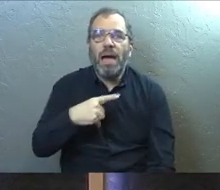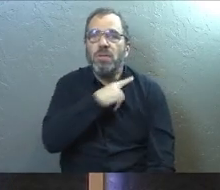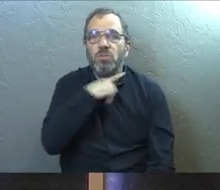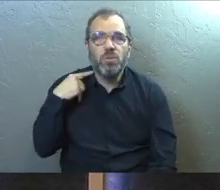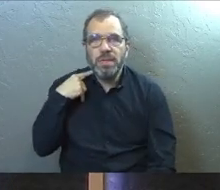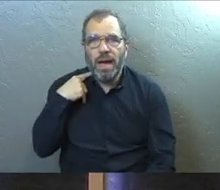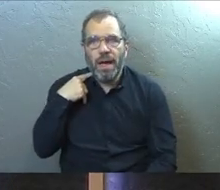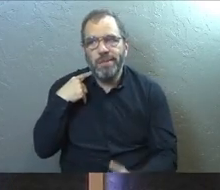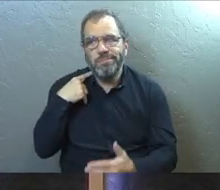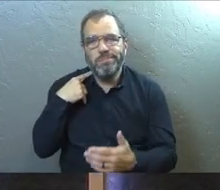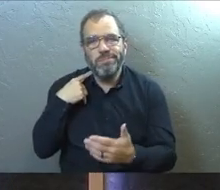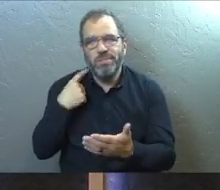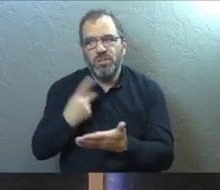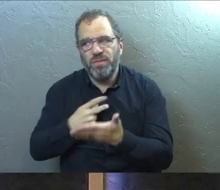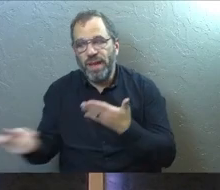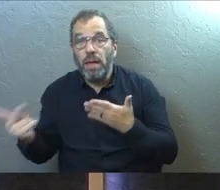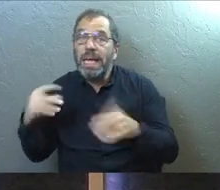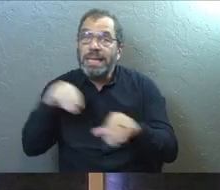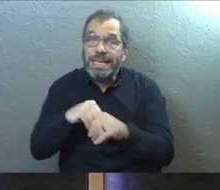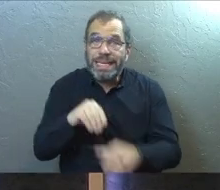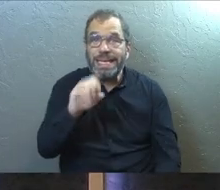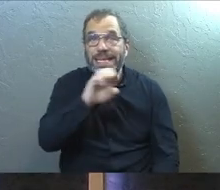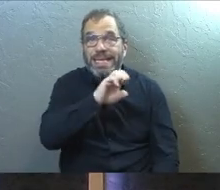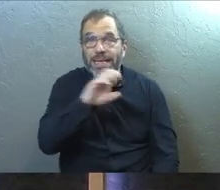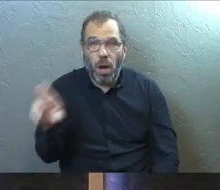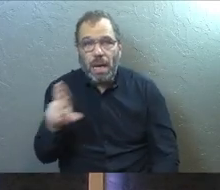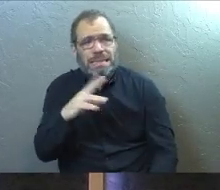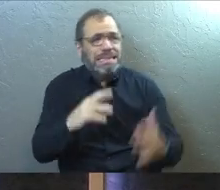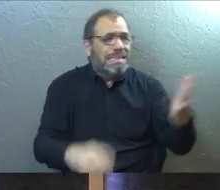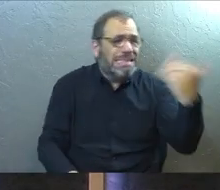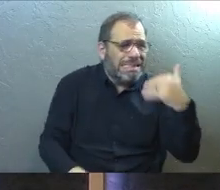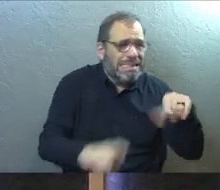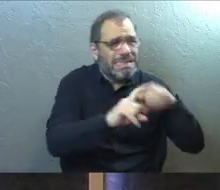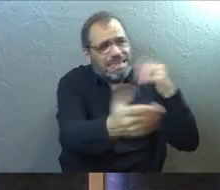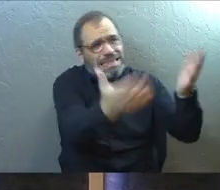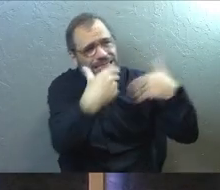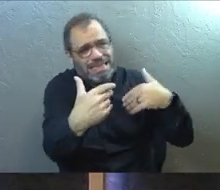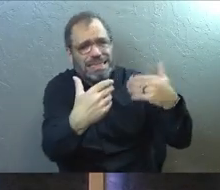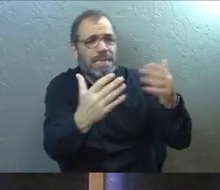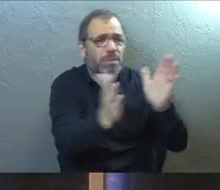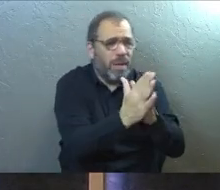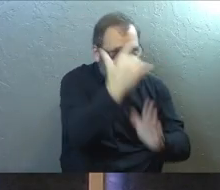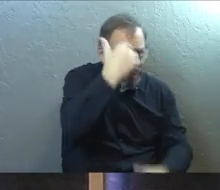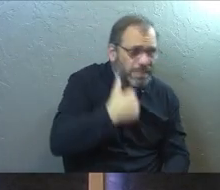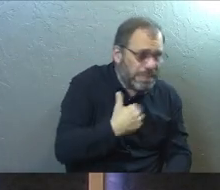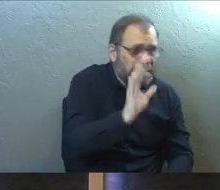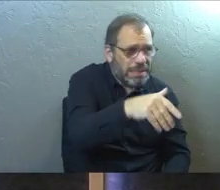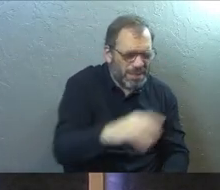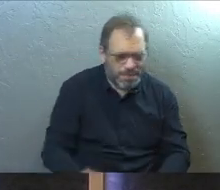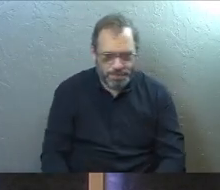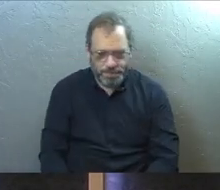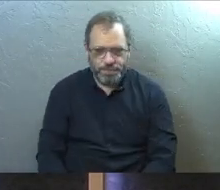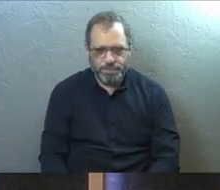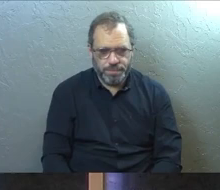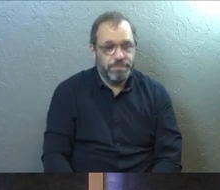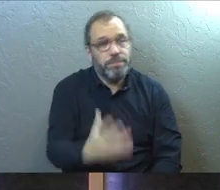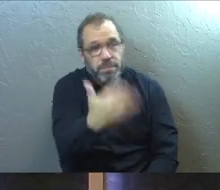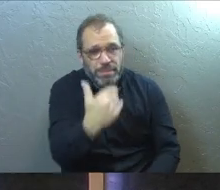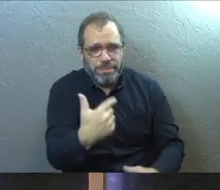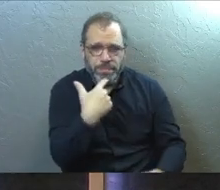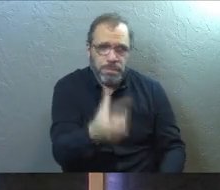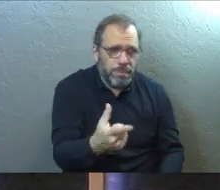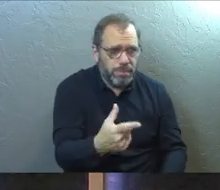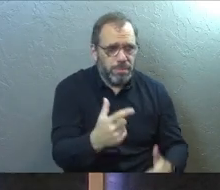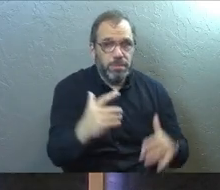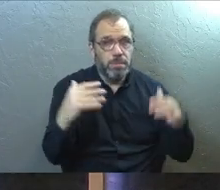was not successful. And she was in the ER and she called and said, would you come to the ER and pray for me, pastor? Can I just